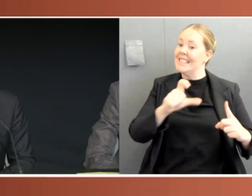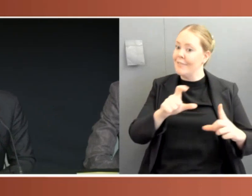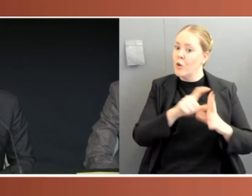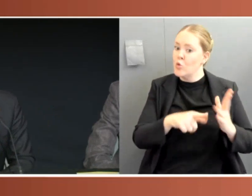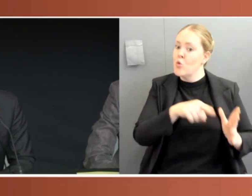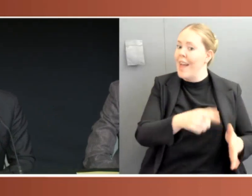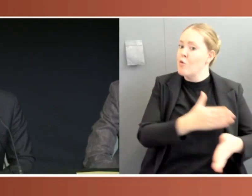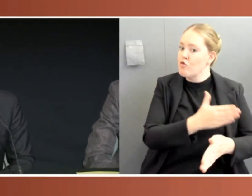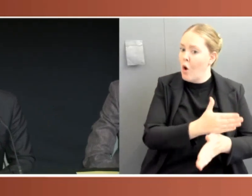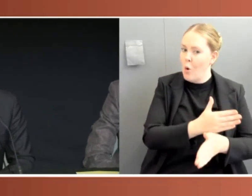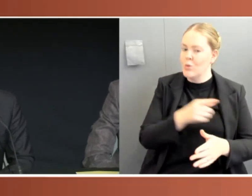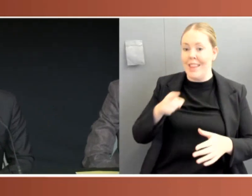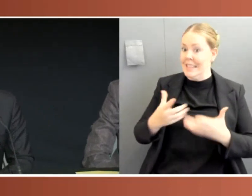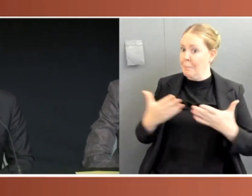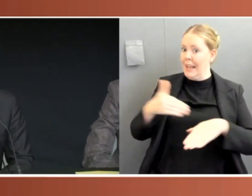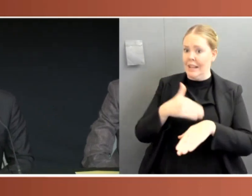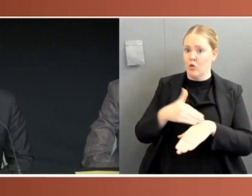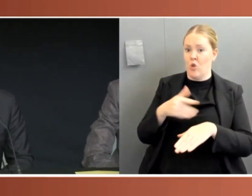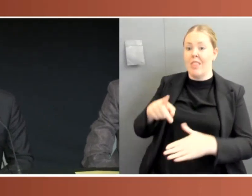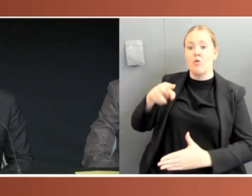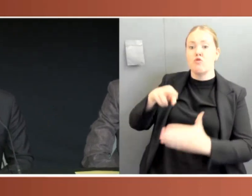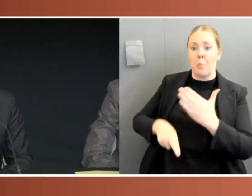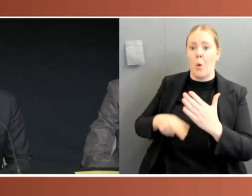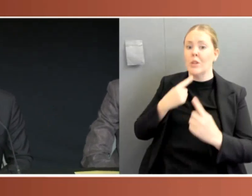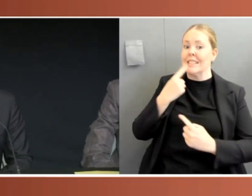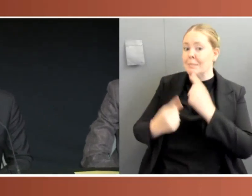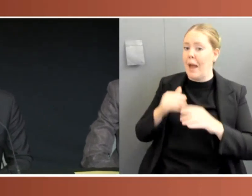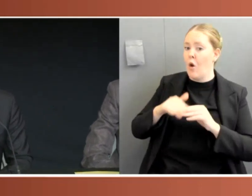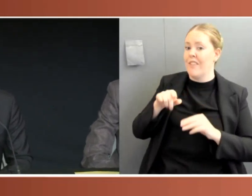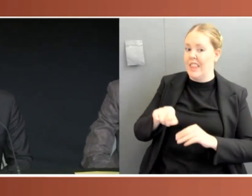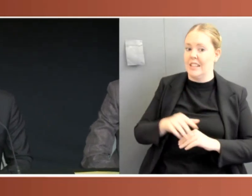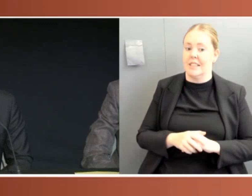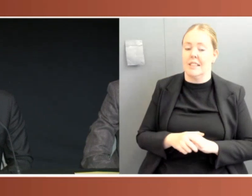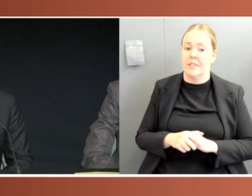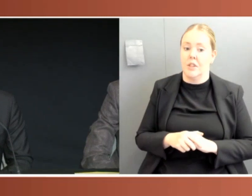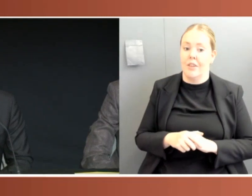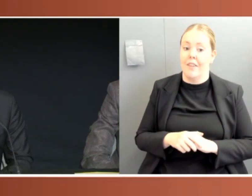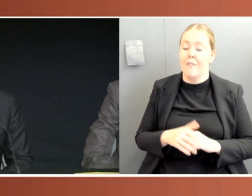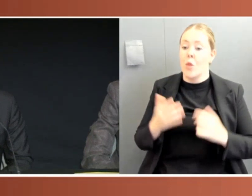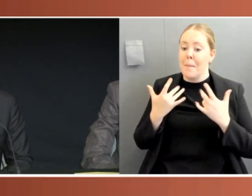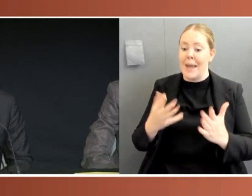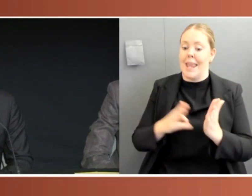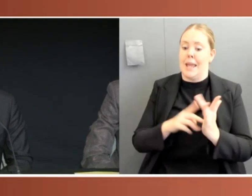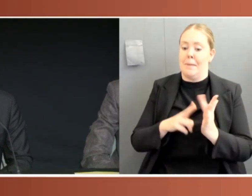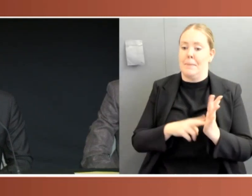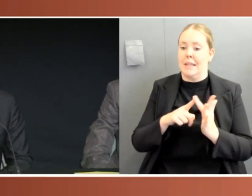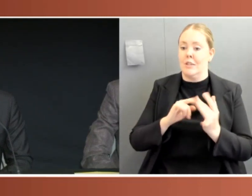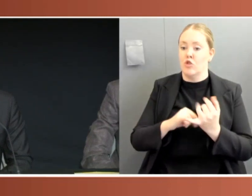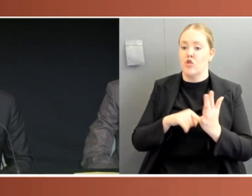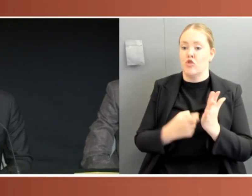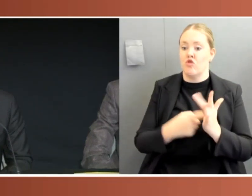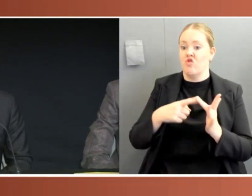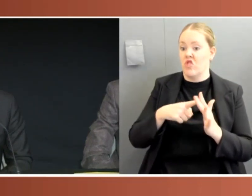And even if we take a step back from that quite extreme measure of the multiple ministries, there are many other examples in prior governments where, in fact,